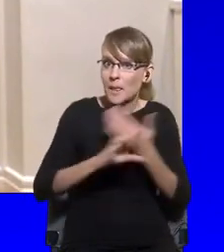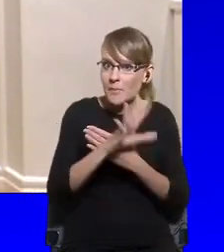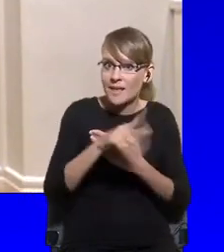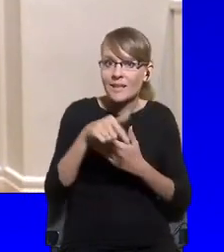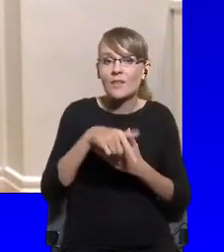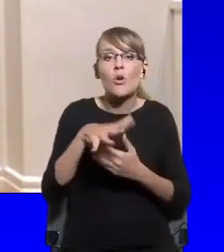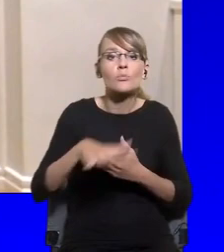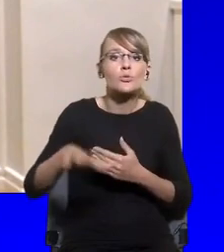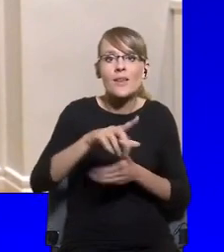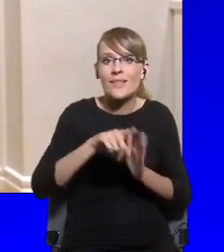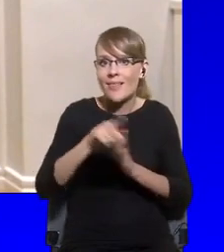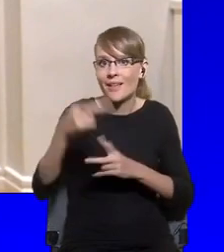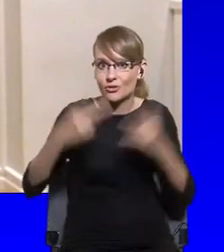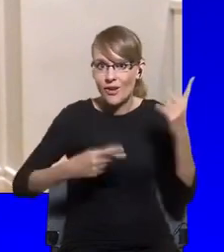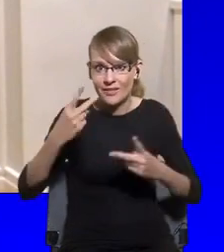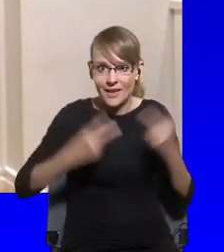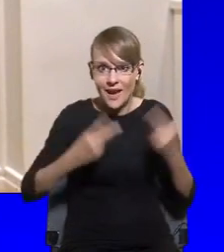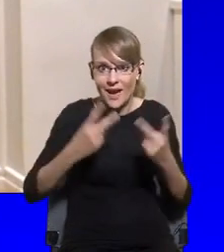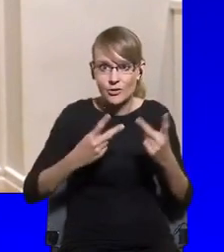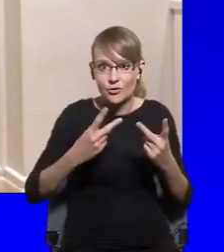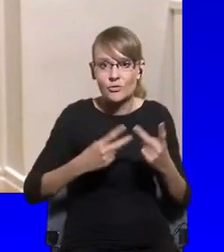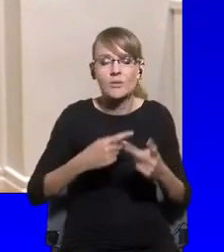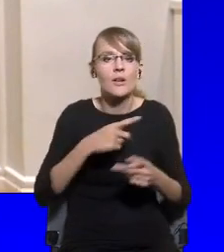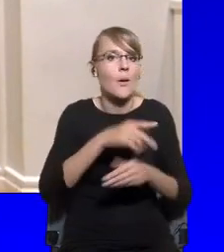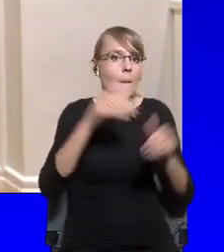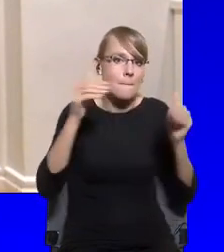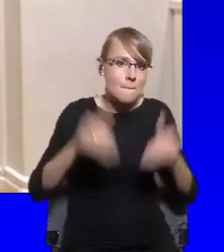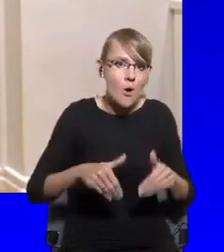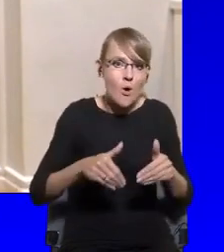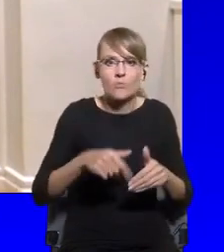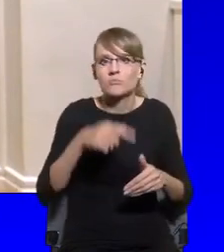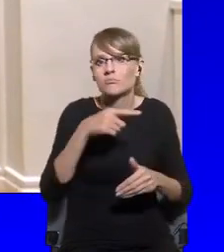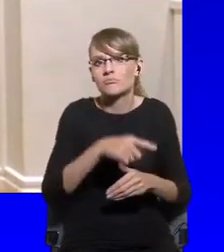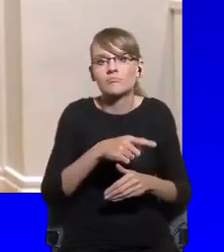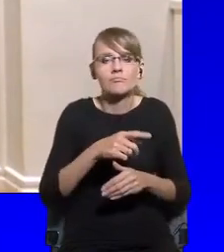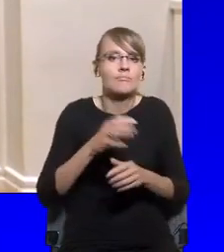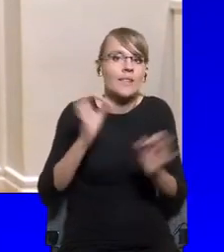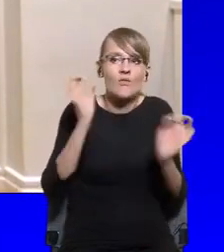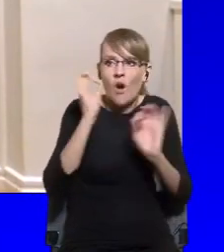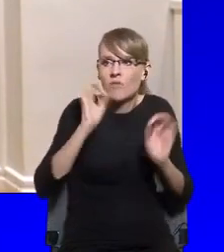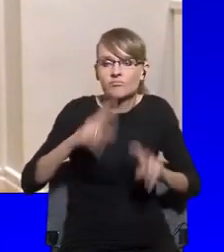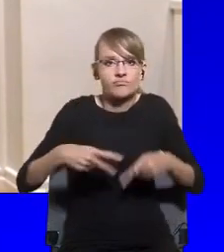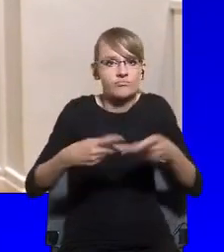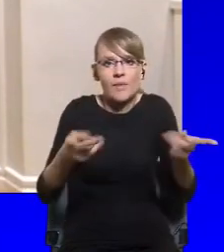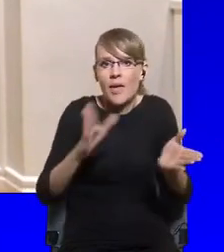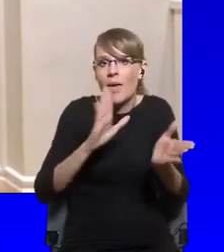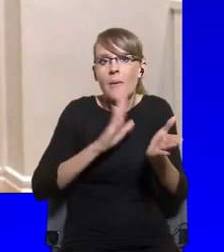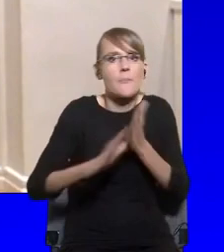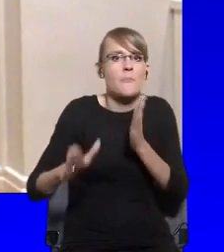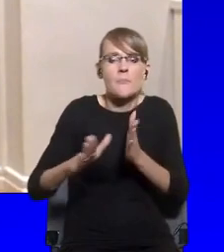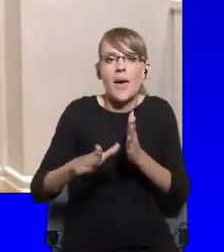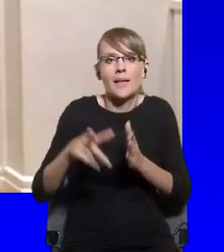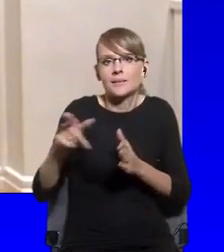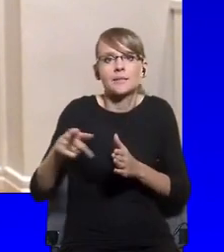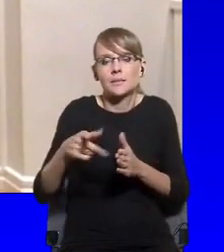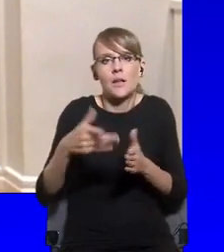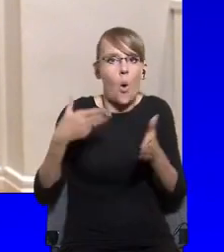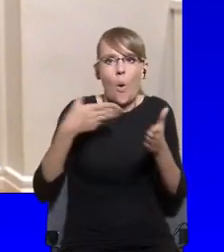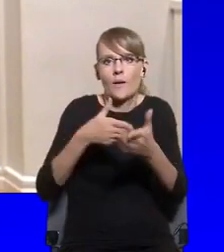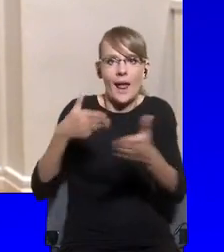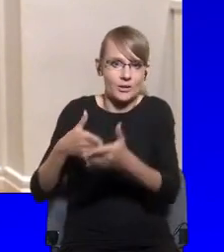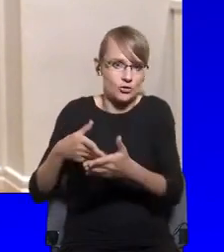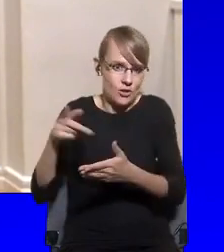report without constraints from the government. But what we're currently seeing is that, particularly in social media,